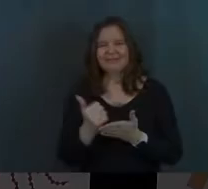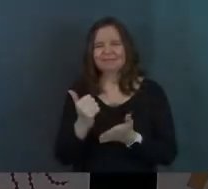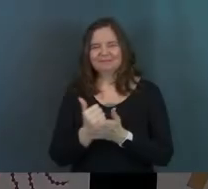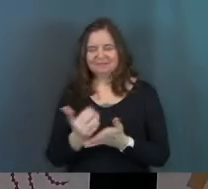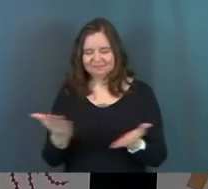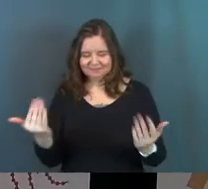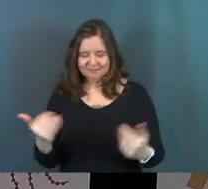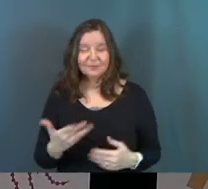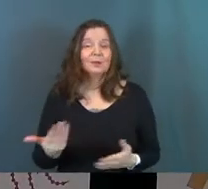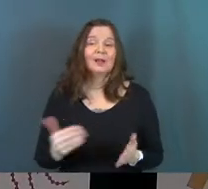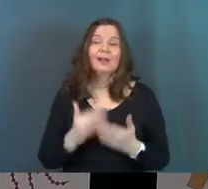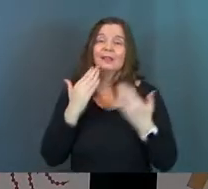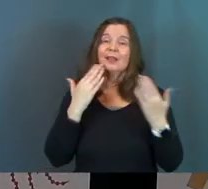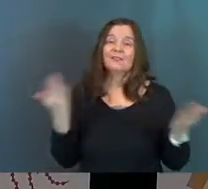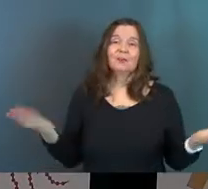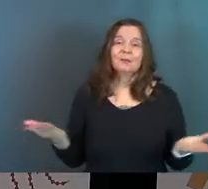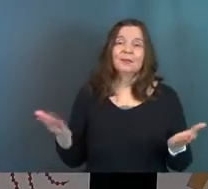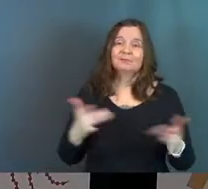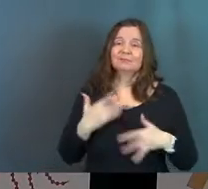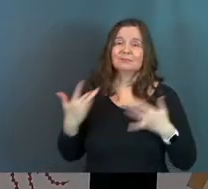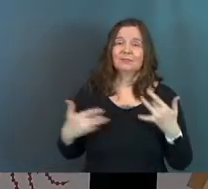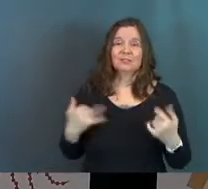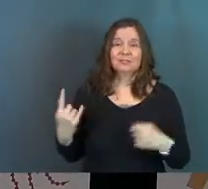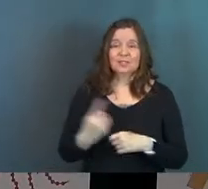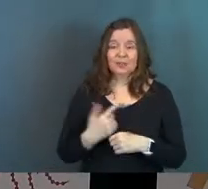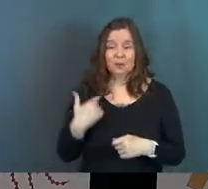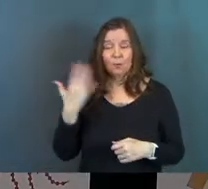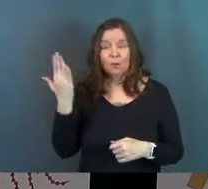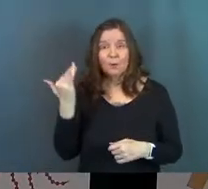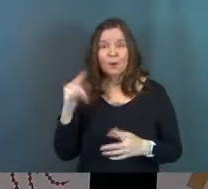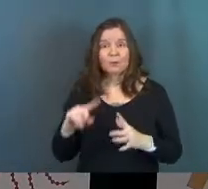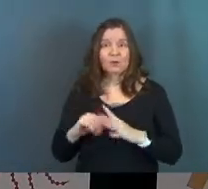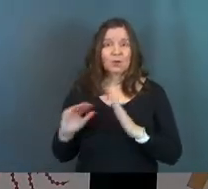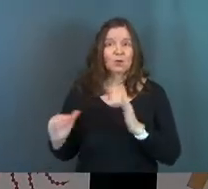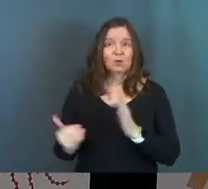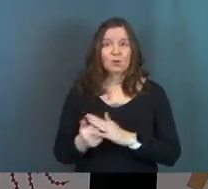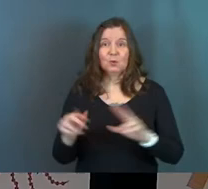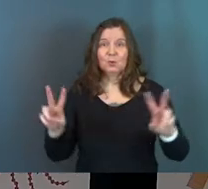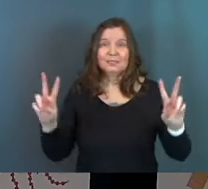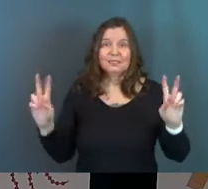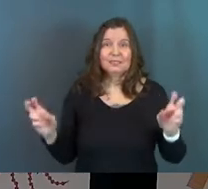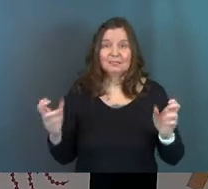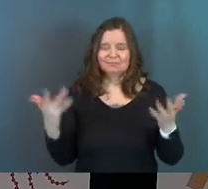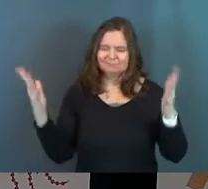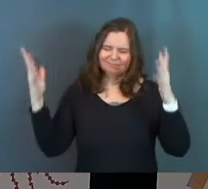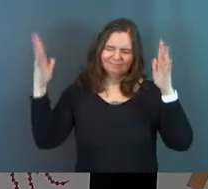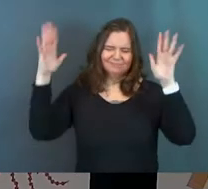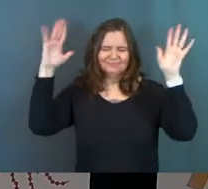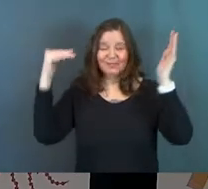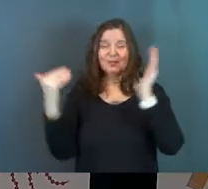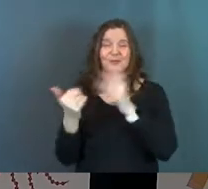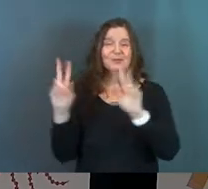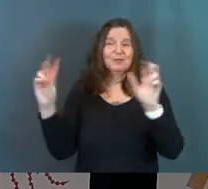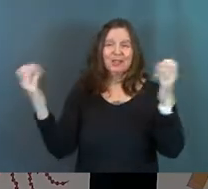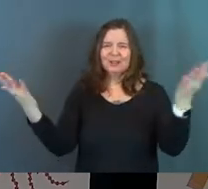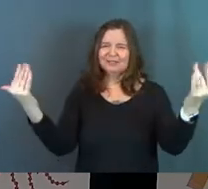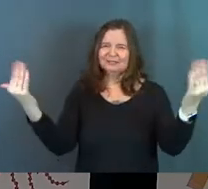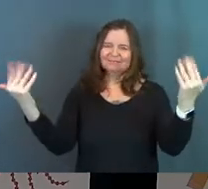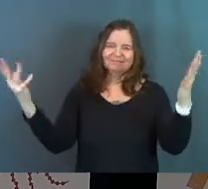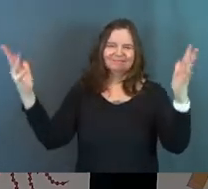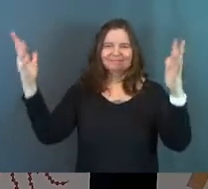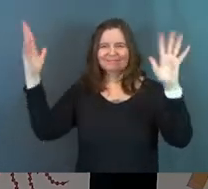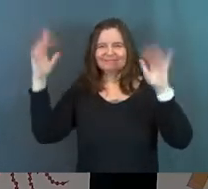Amen. Well, again, thanks for being here. Super excited for today because we are starting a brand new series. Can we make some noise for a new series? Let's go.